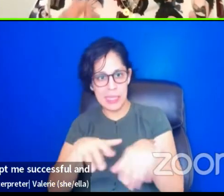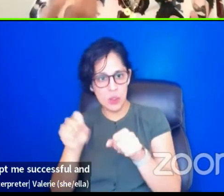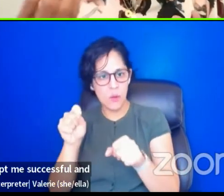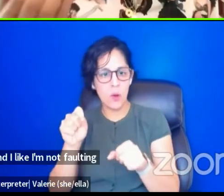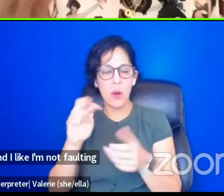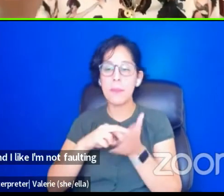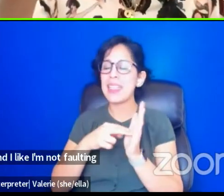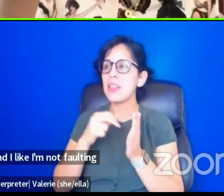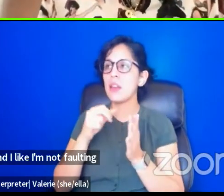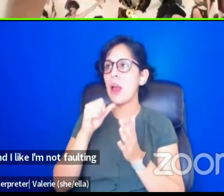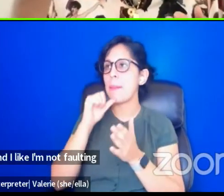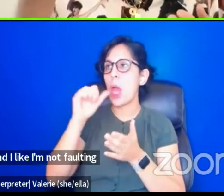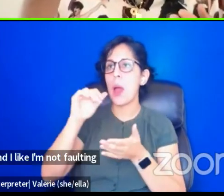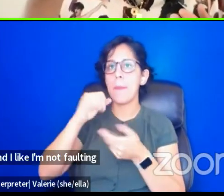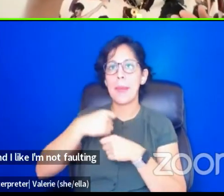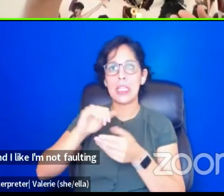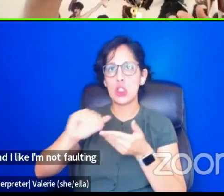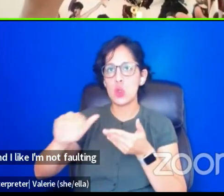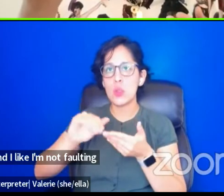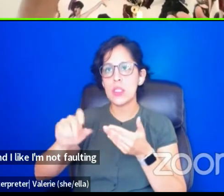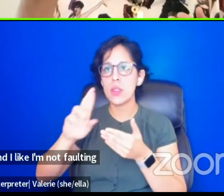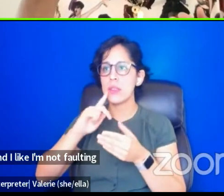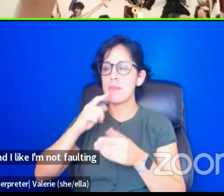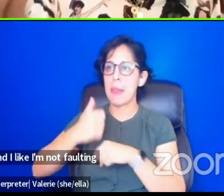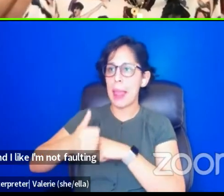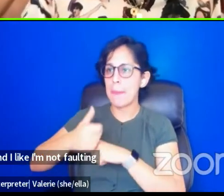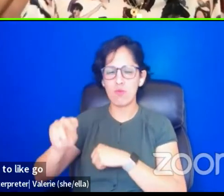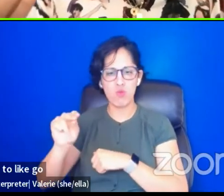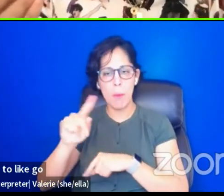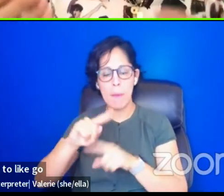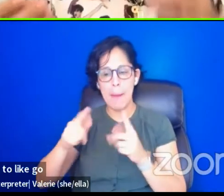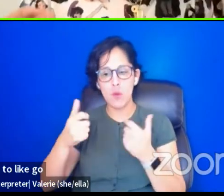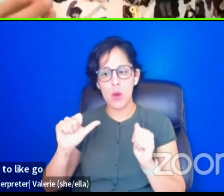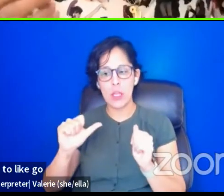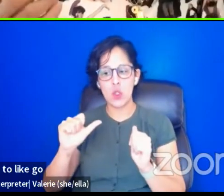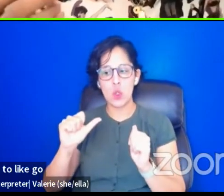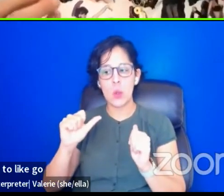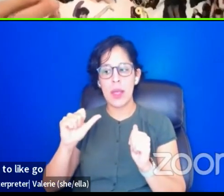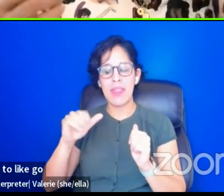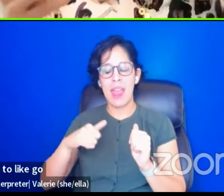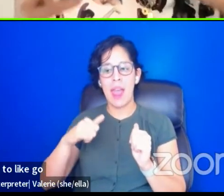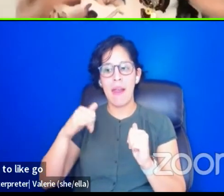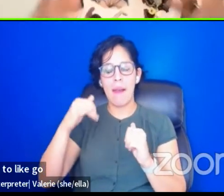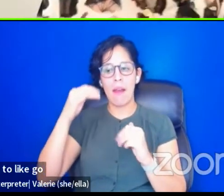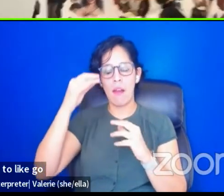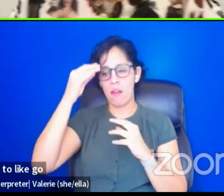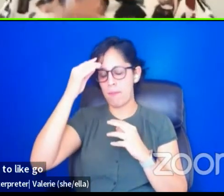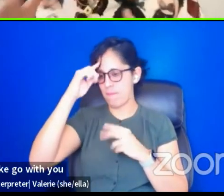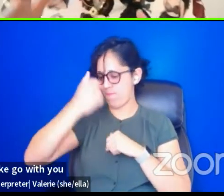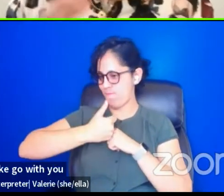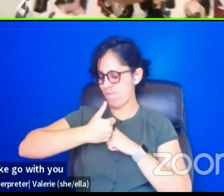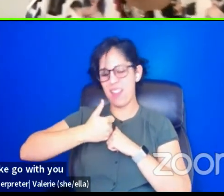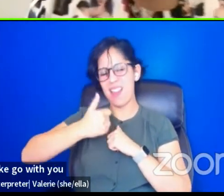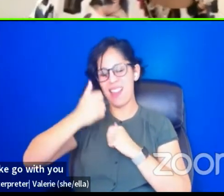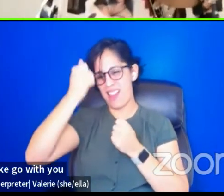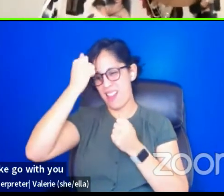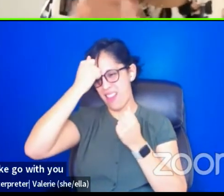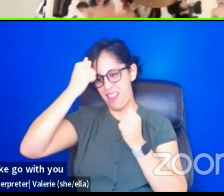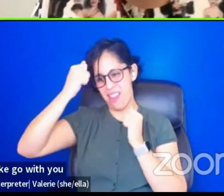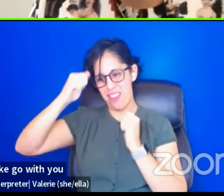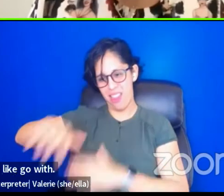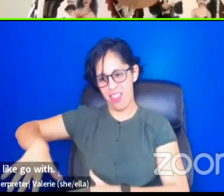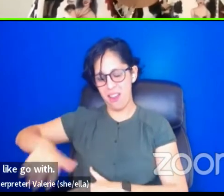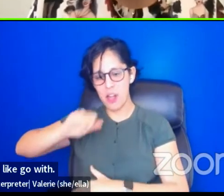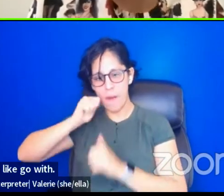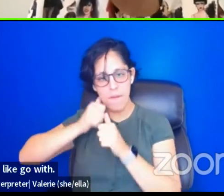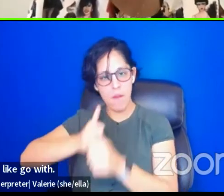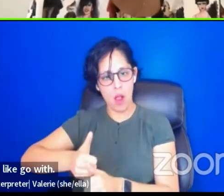I'm trying to unlearn how to like go with, uh, you know, it's suggestions, but